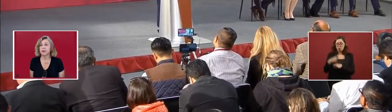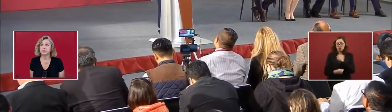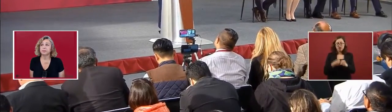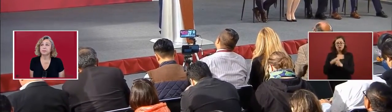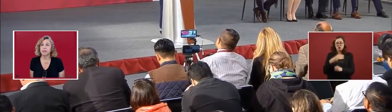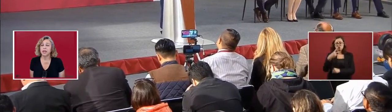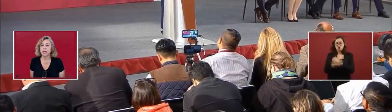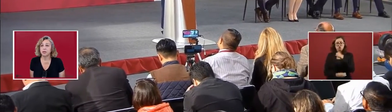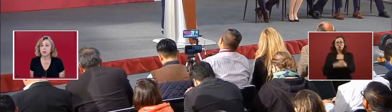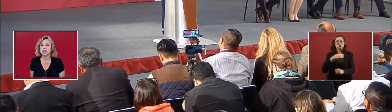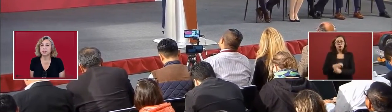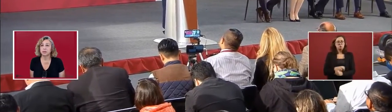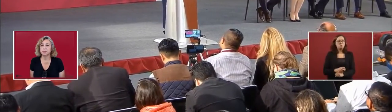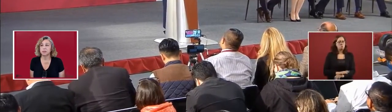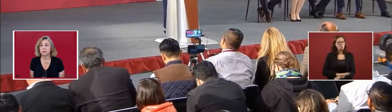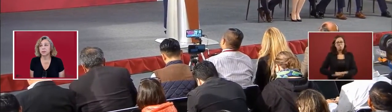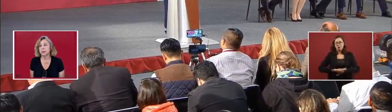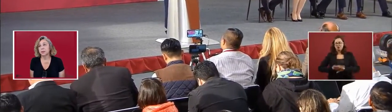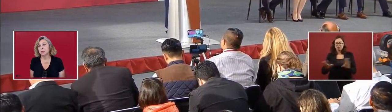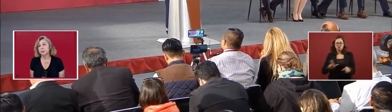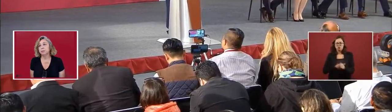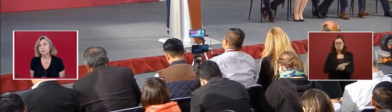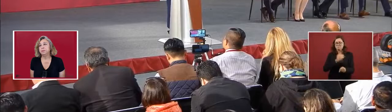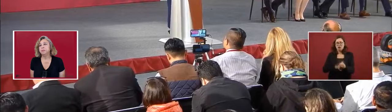following year, in real terms.